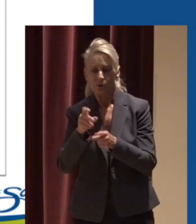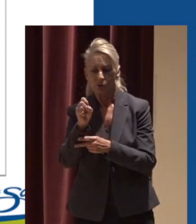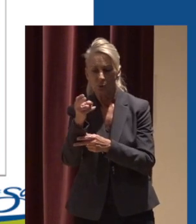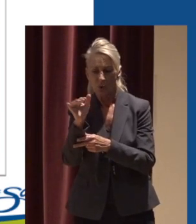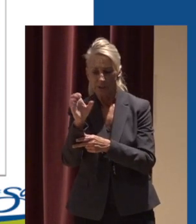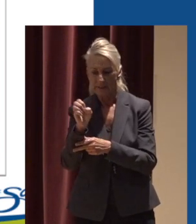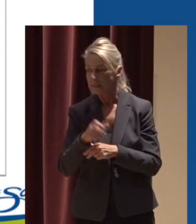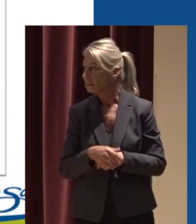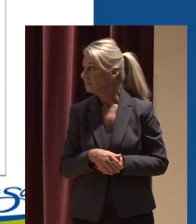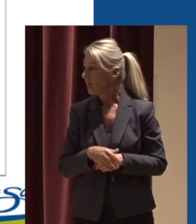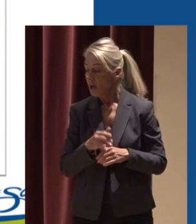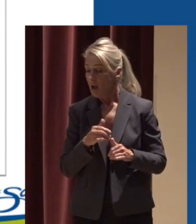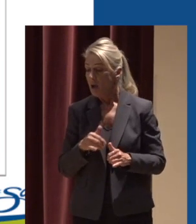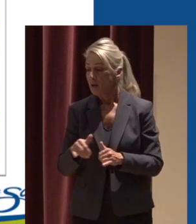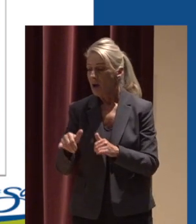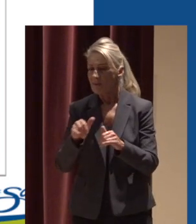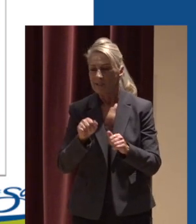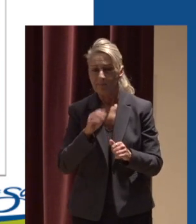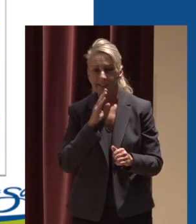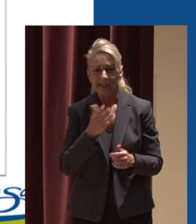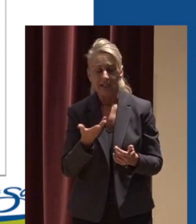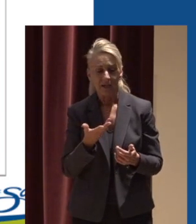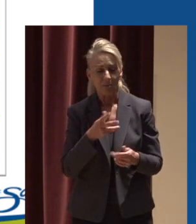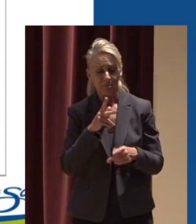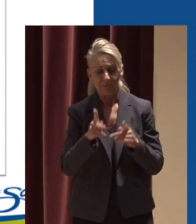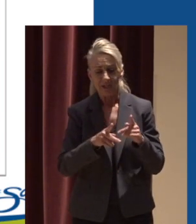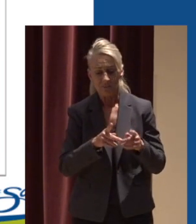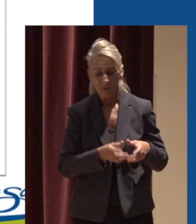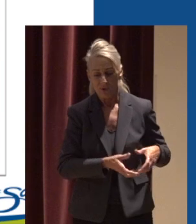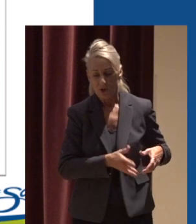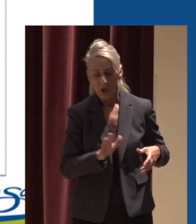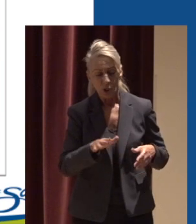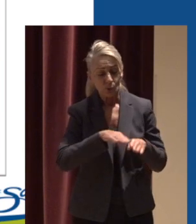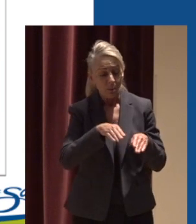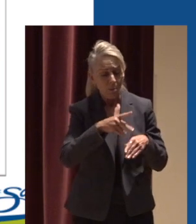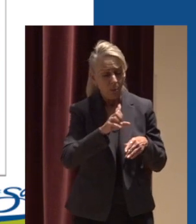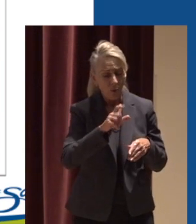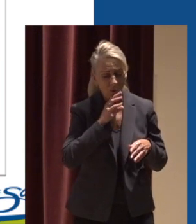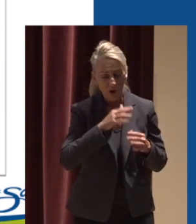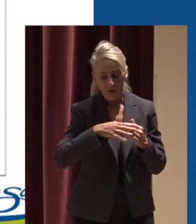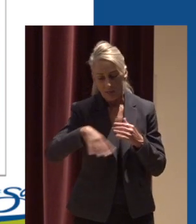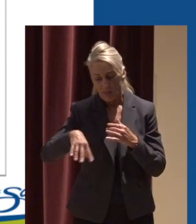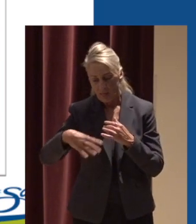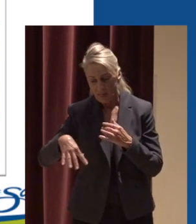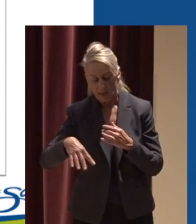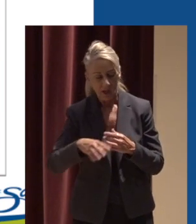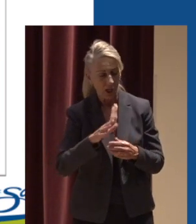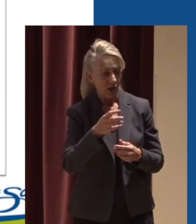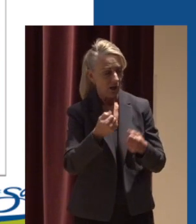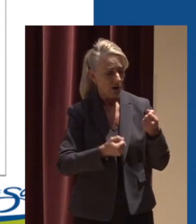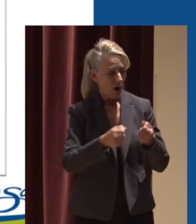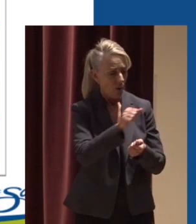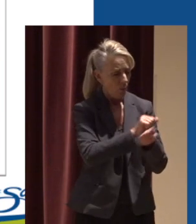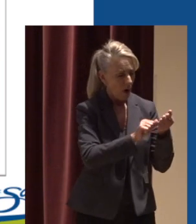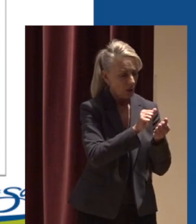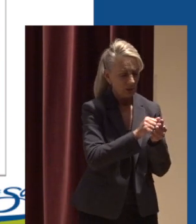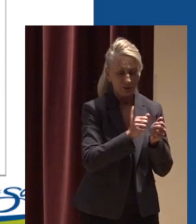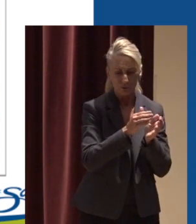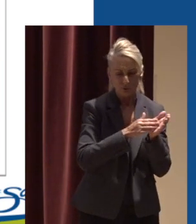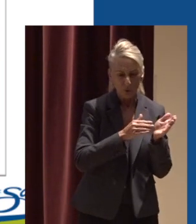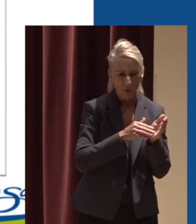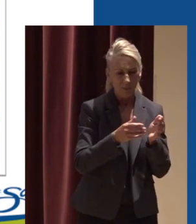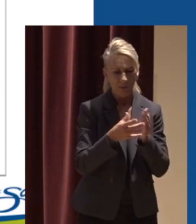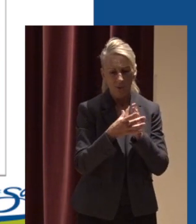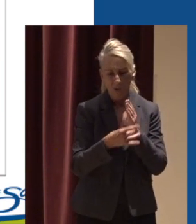alarms for elicit discharges can be anything from people draining their swimming pools washing cars with soap and things like oil,